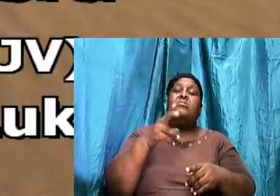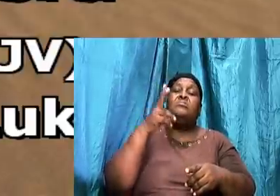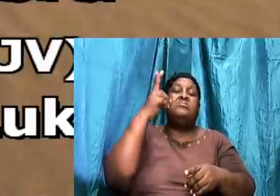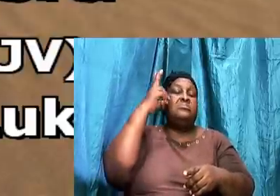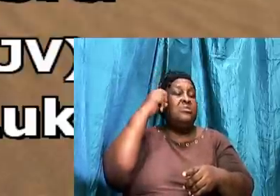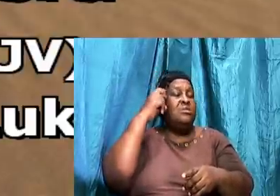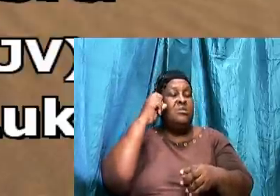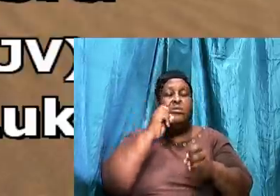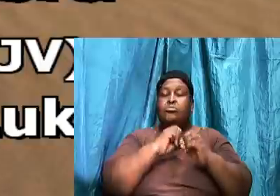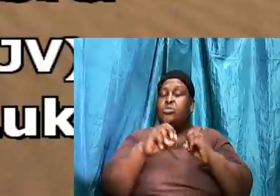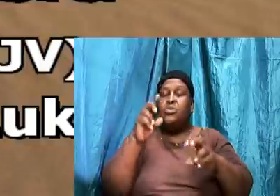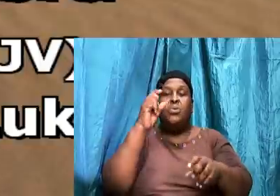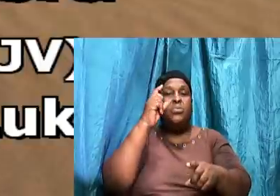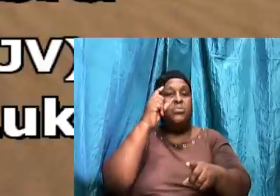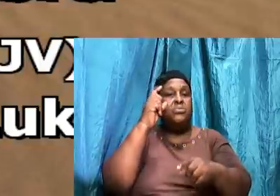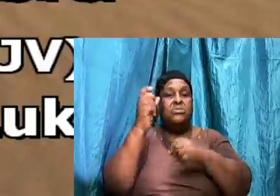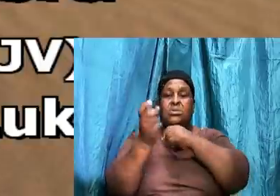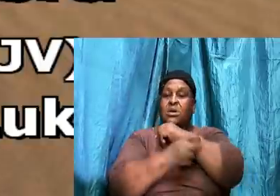Lord thy God.